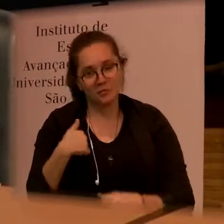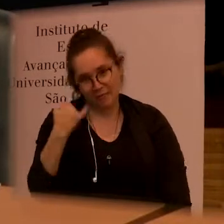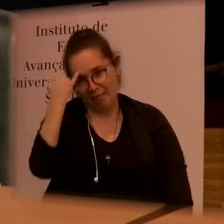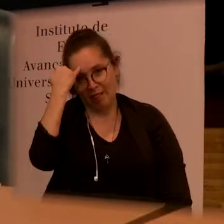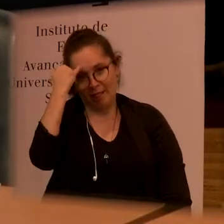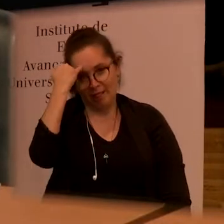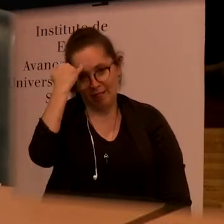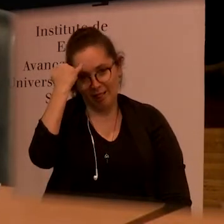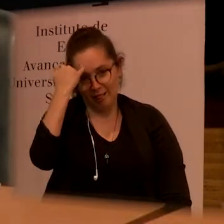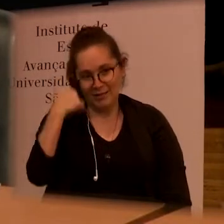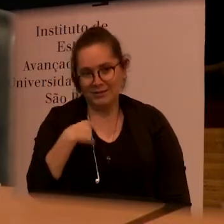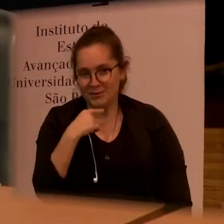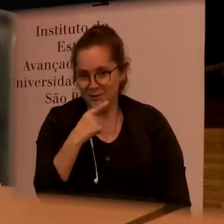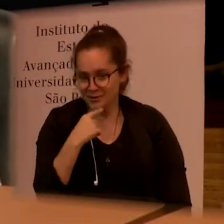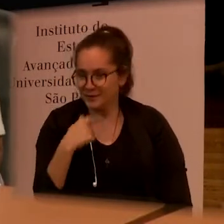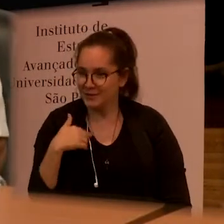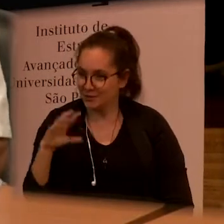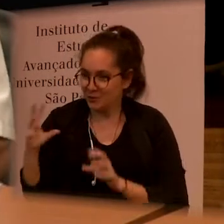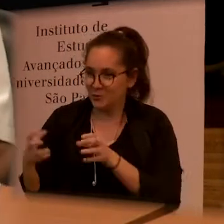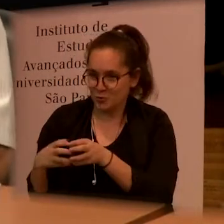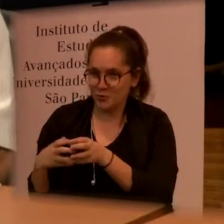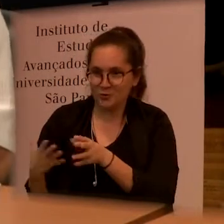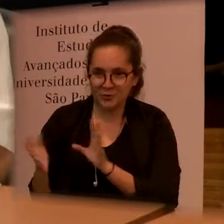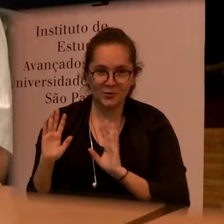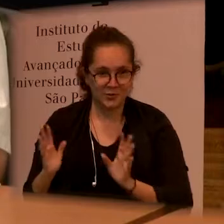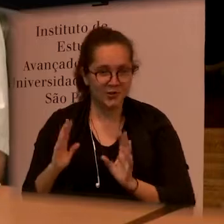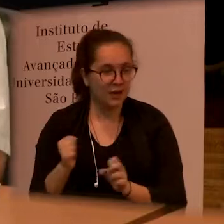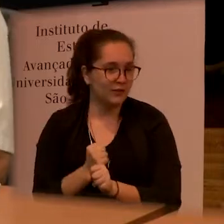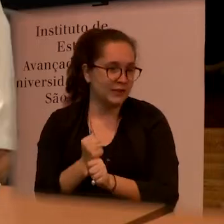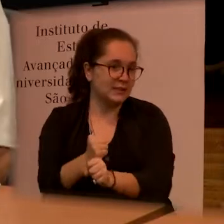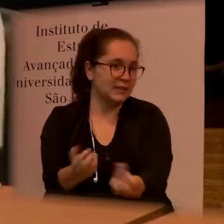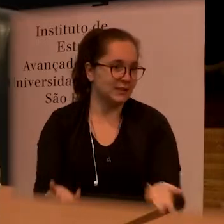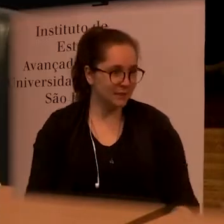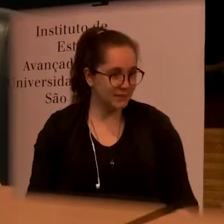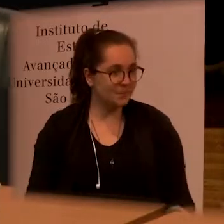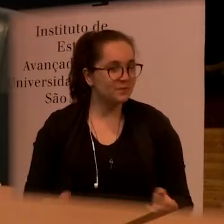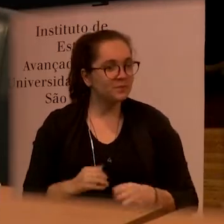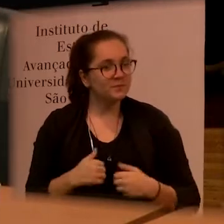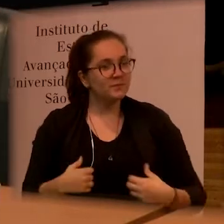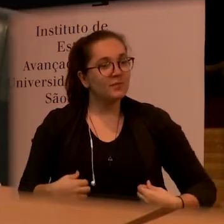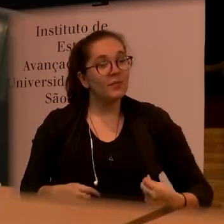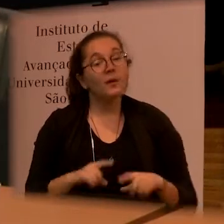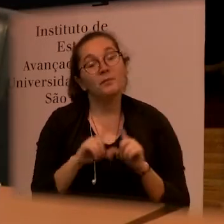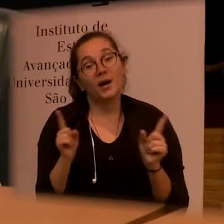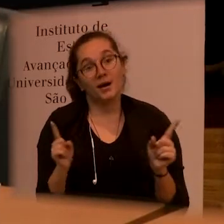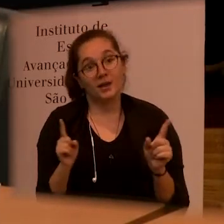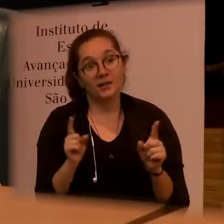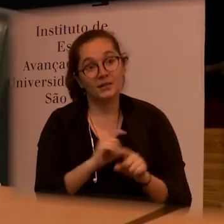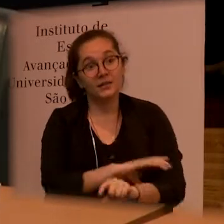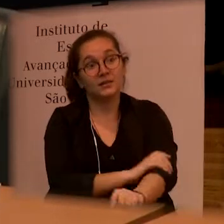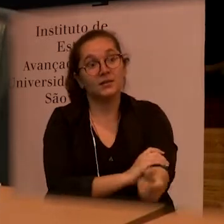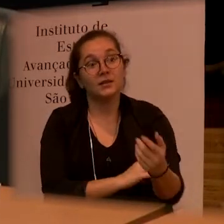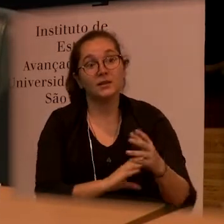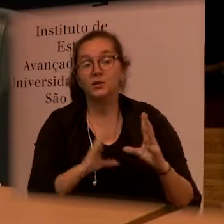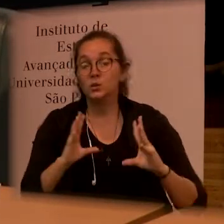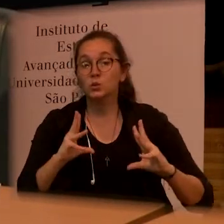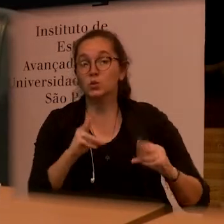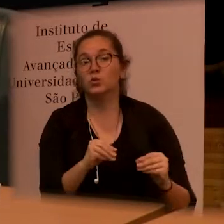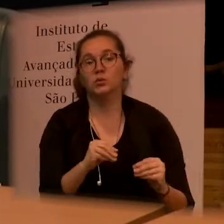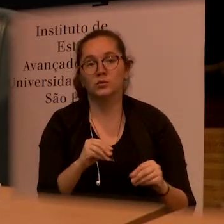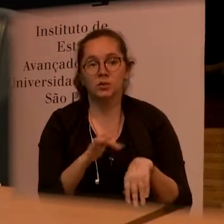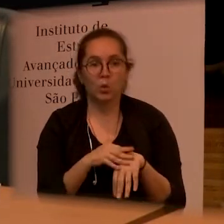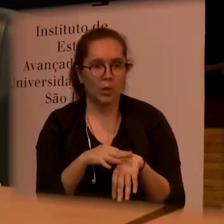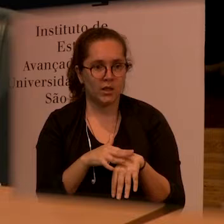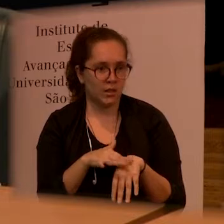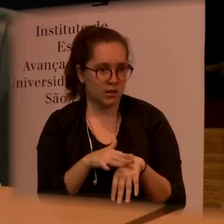disturbances cognitive I'm already part of this group for a long time but this also implies all